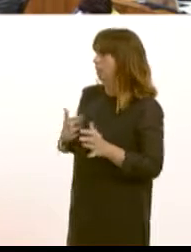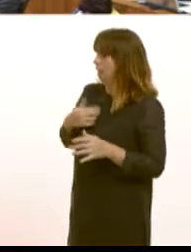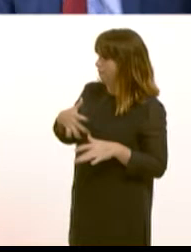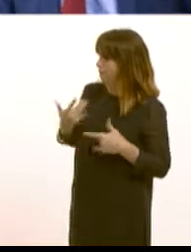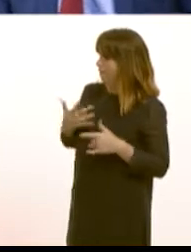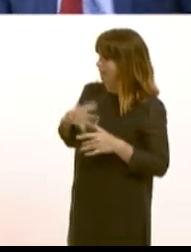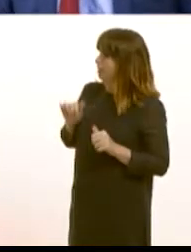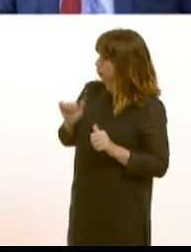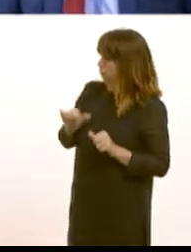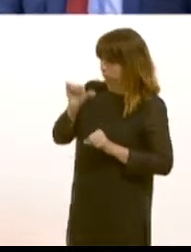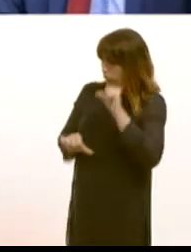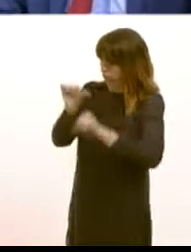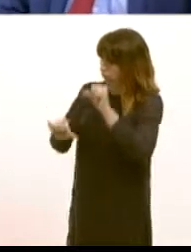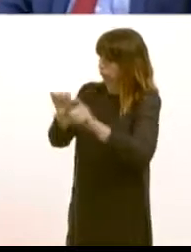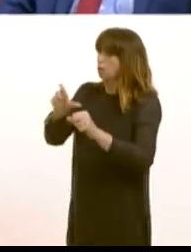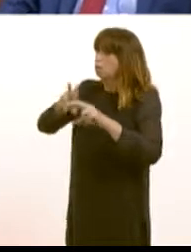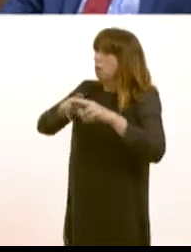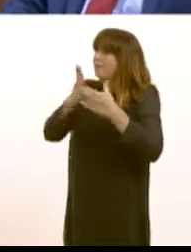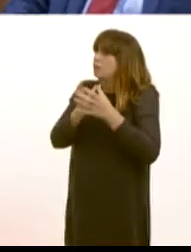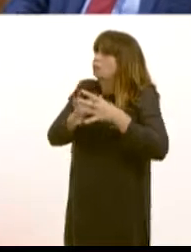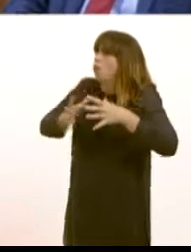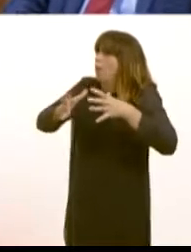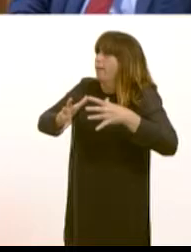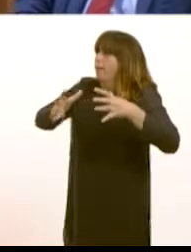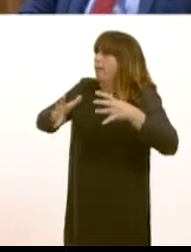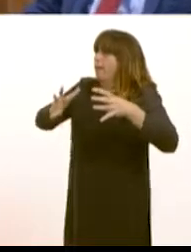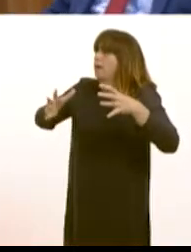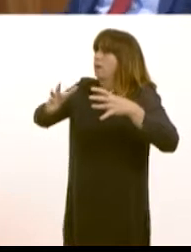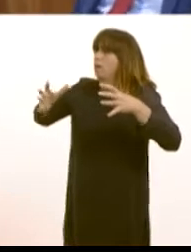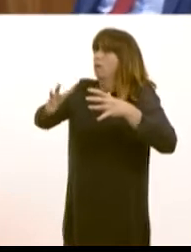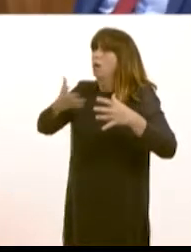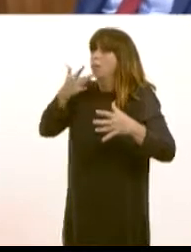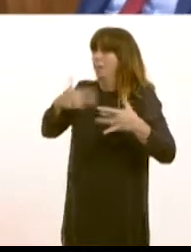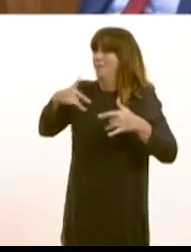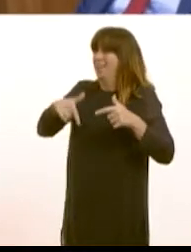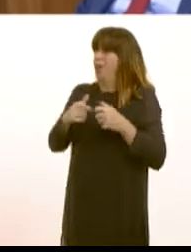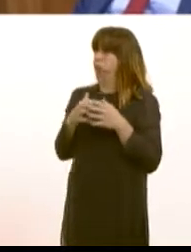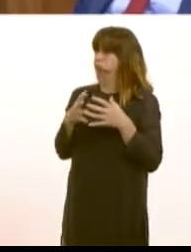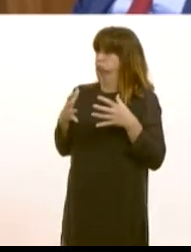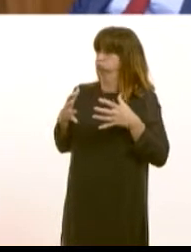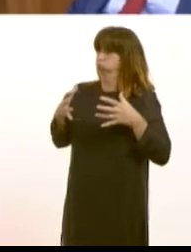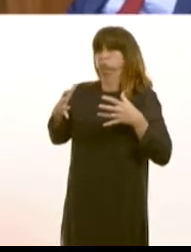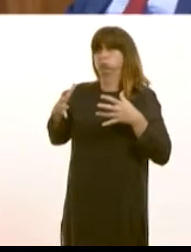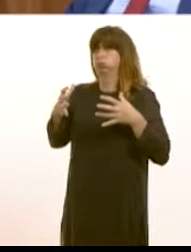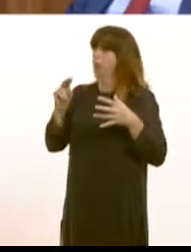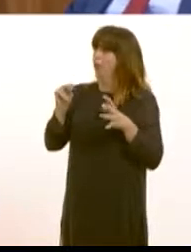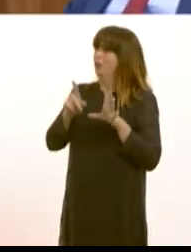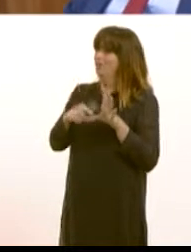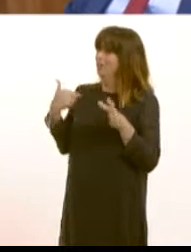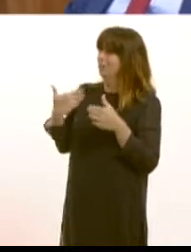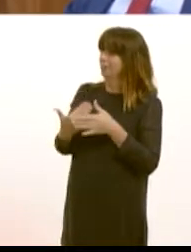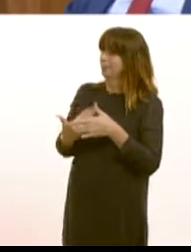robust Cardiff is a growing city its population has expanded mightily over the last 30 years